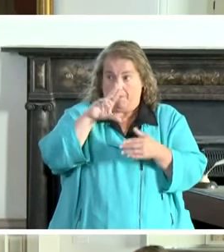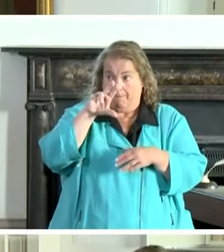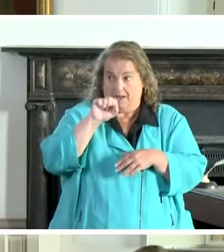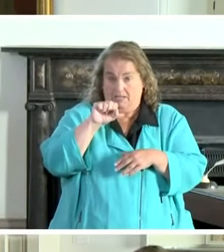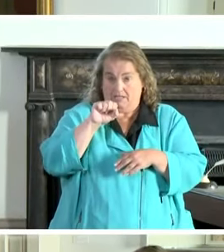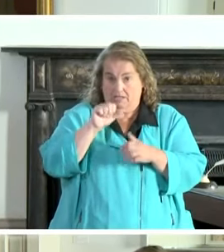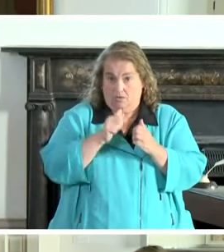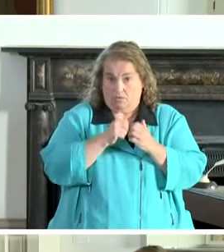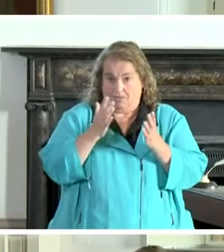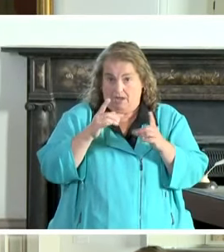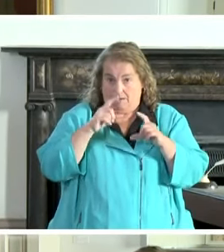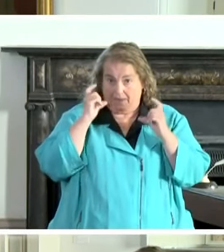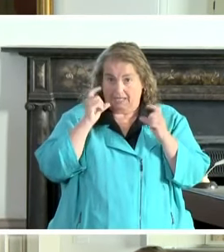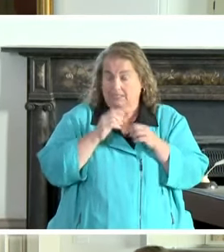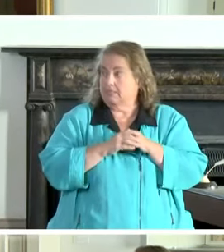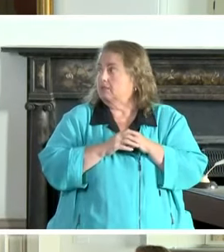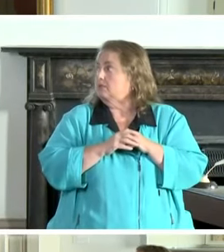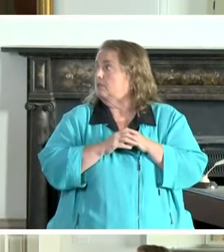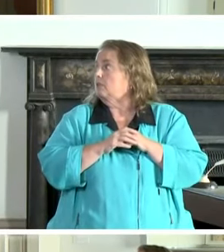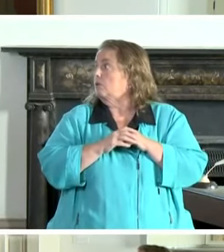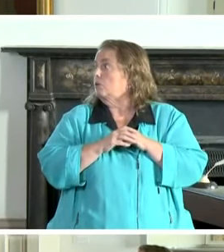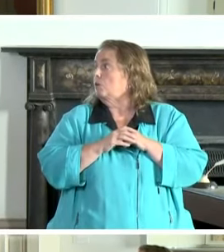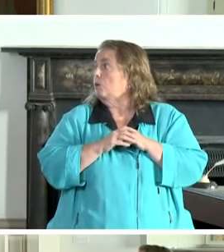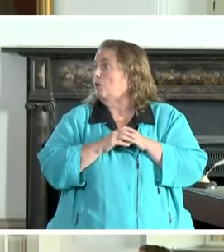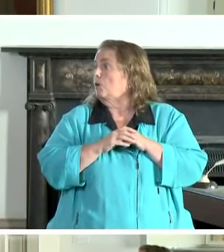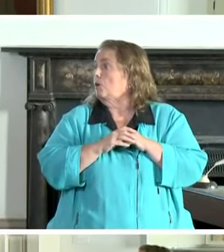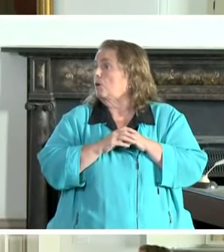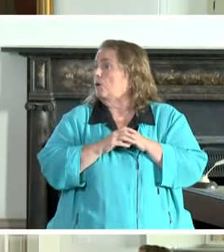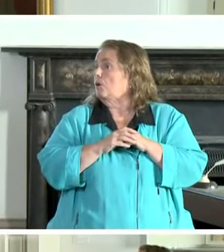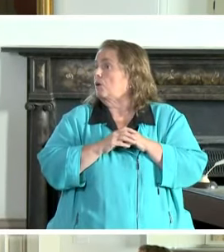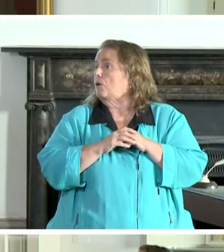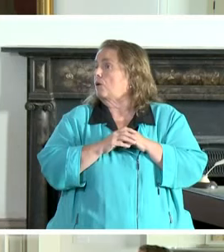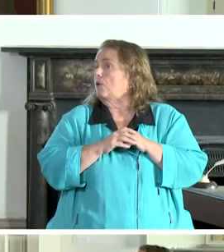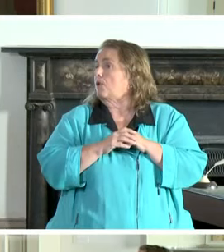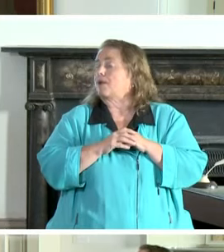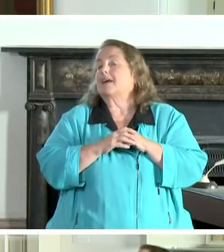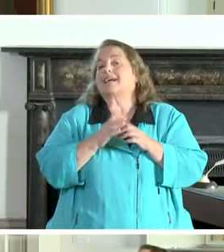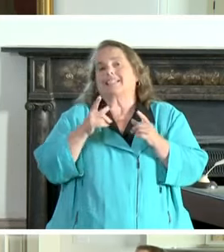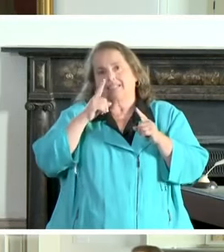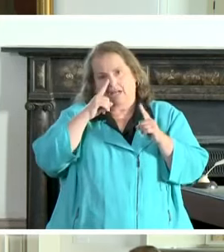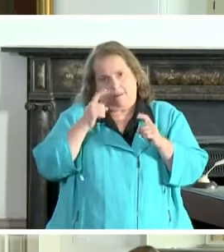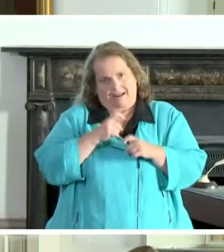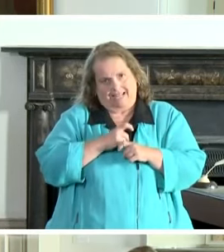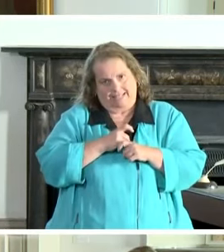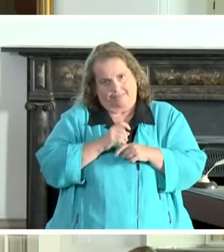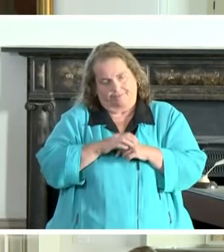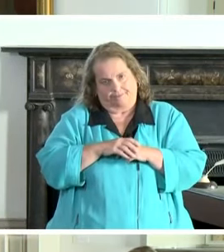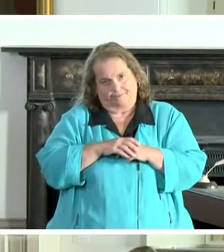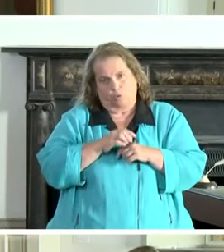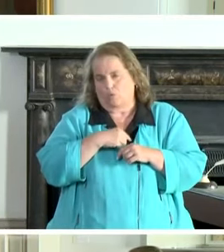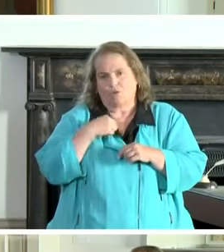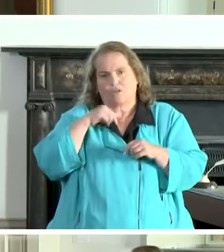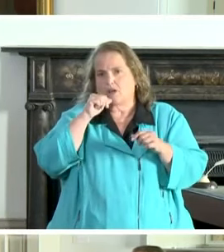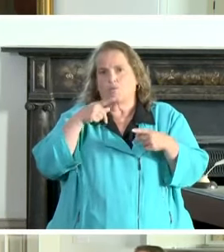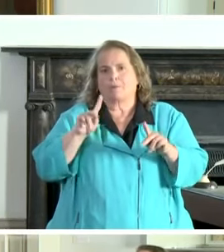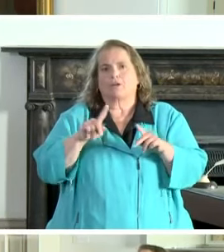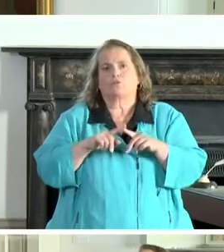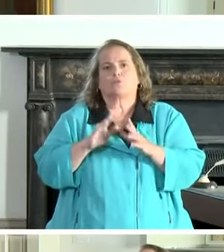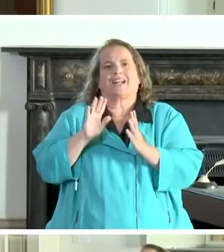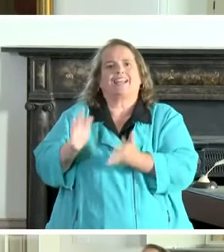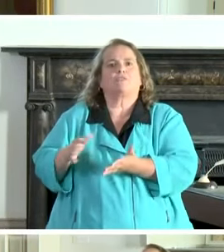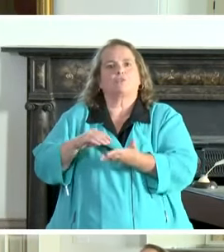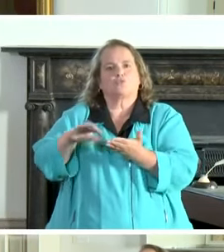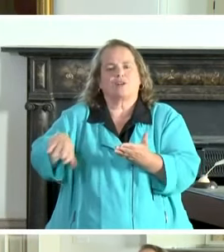mask on. That's somewhat complicated because we are not permitted to leave students at bus